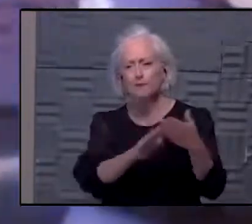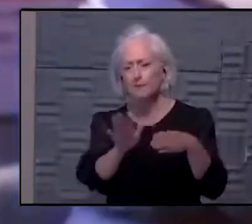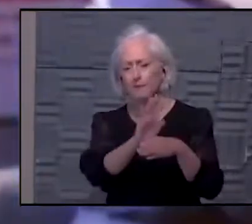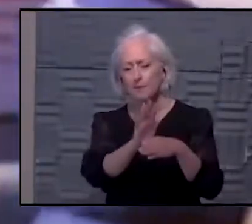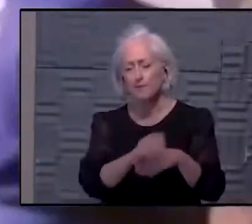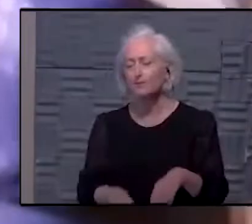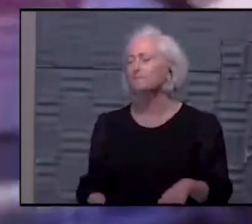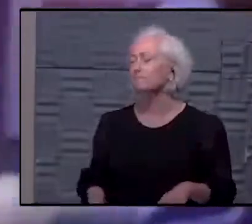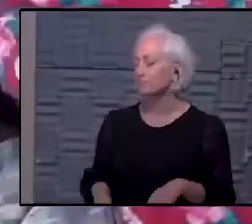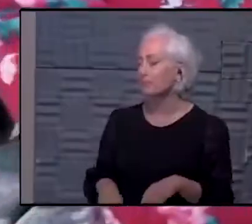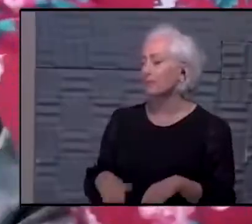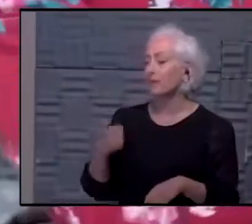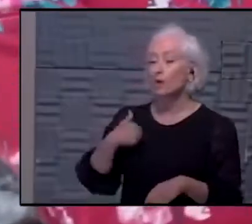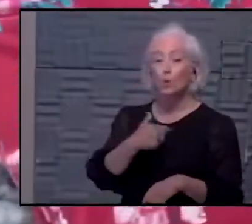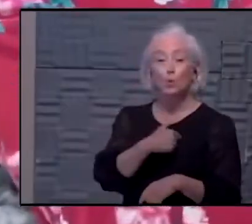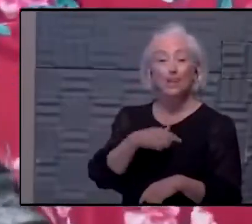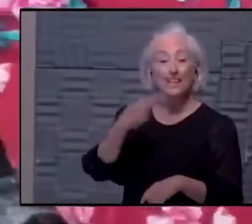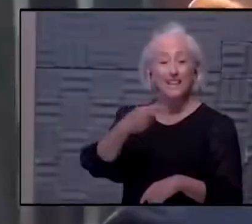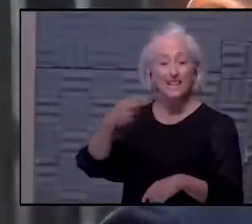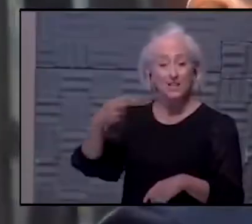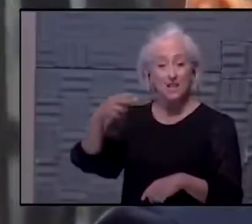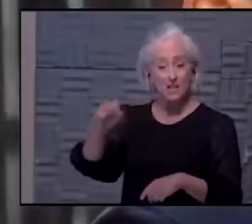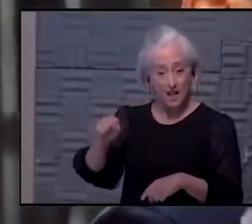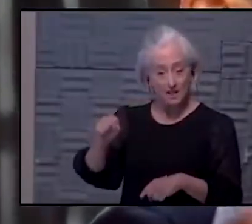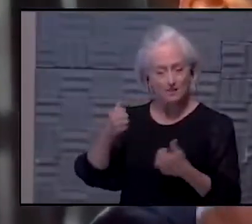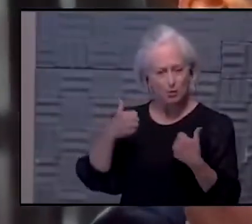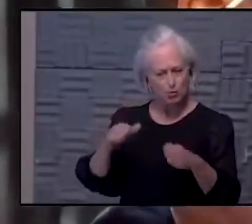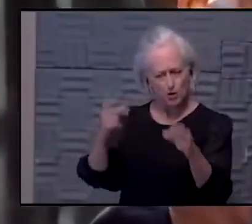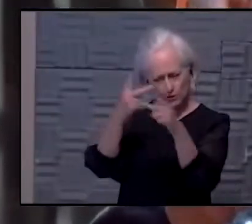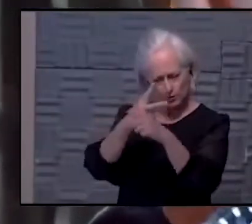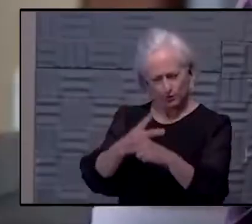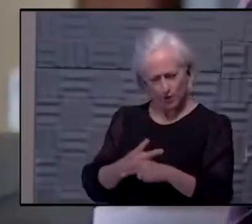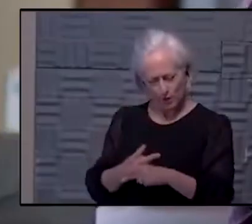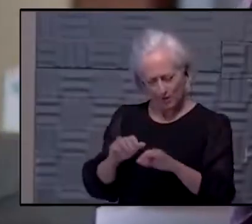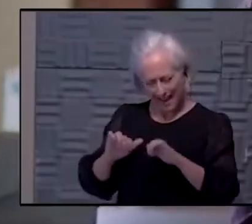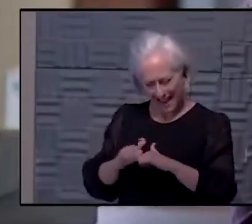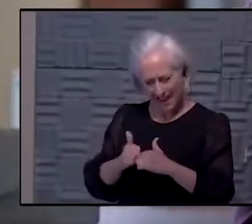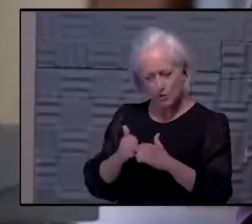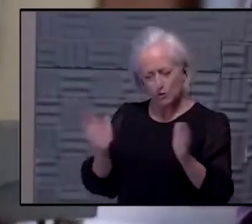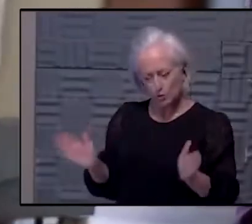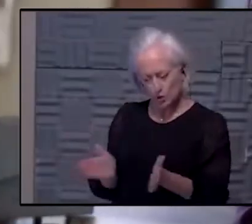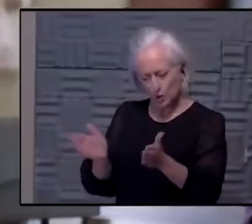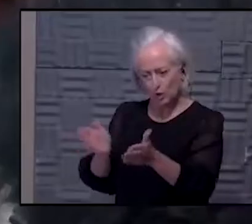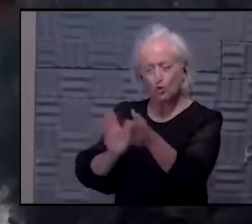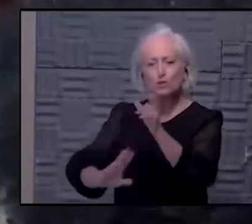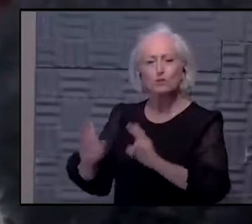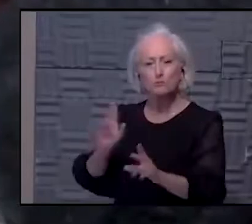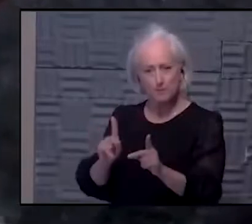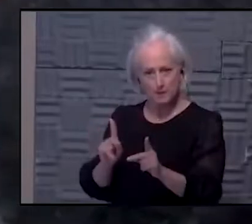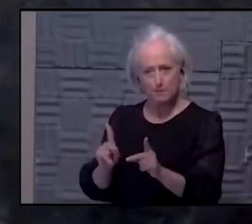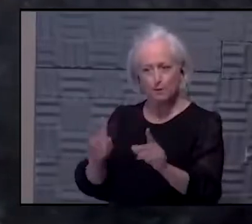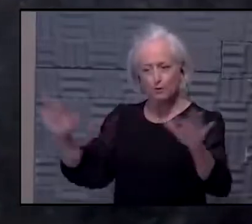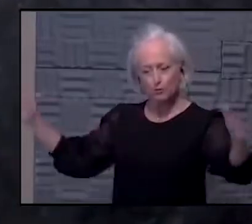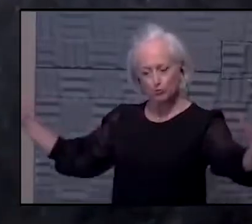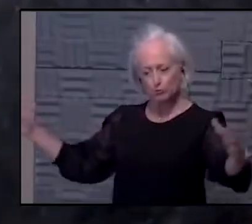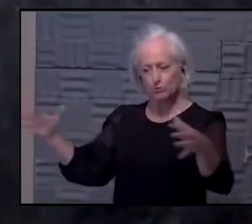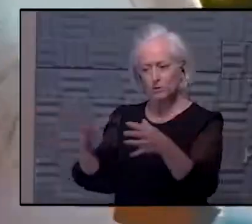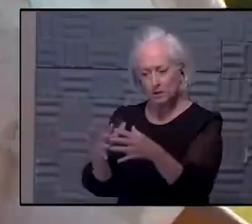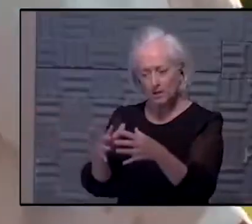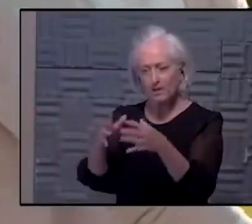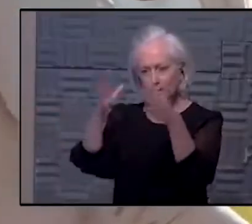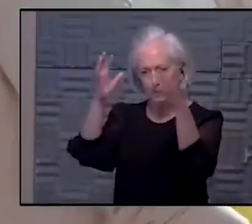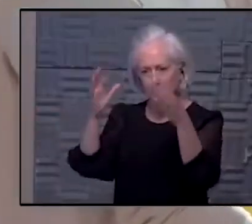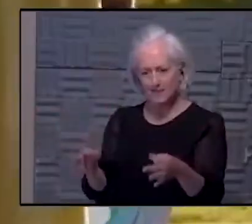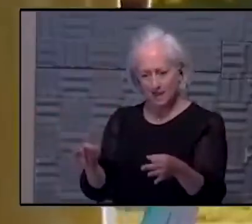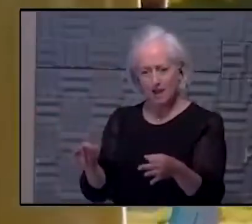So we at HHS are really trying to figure out how we can encourage people to, again, come together to